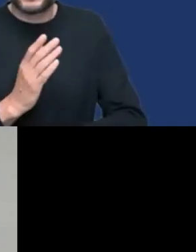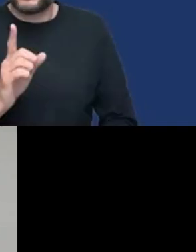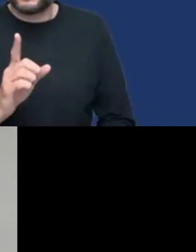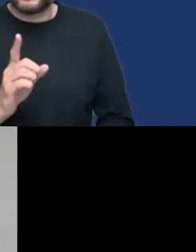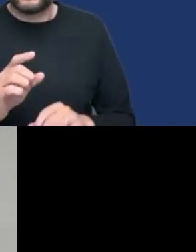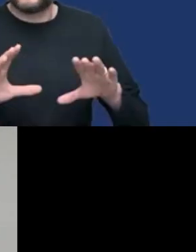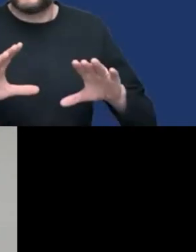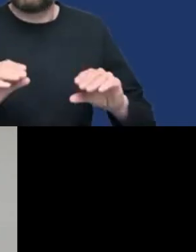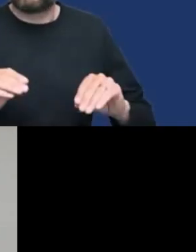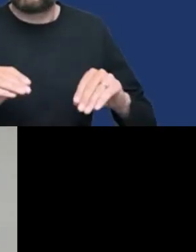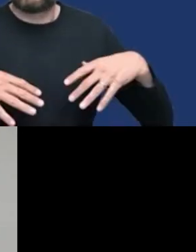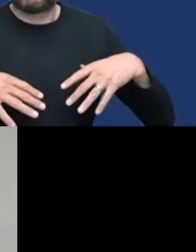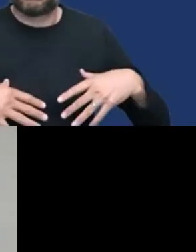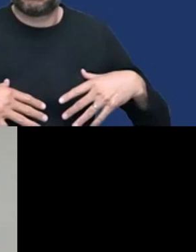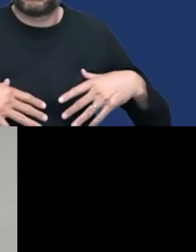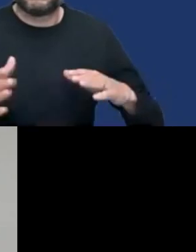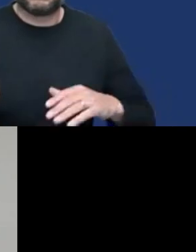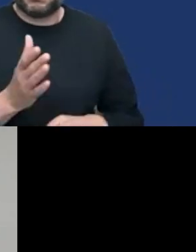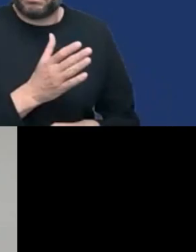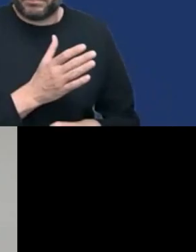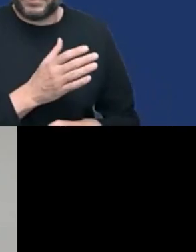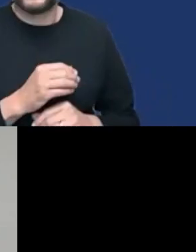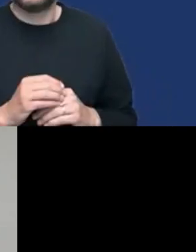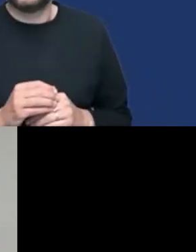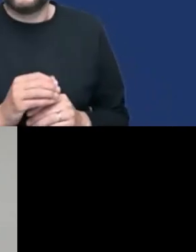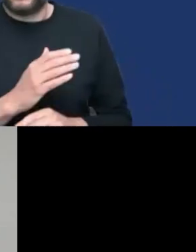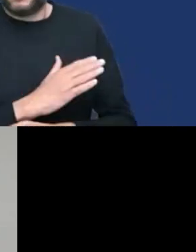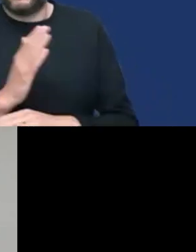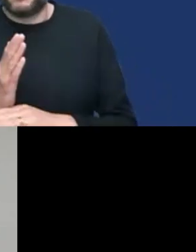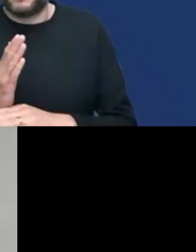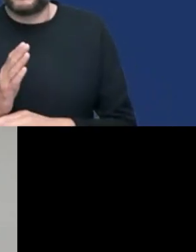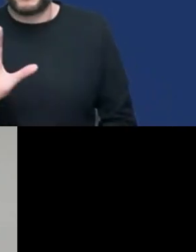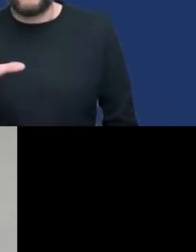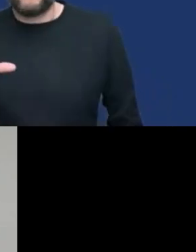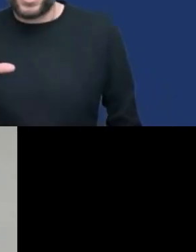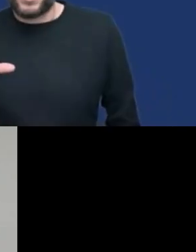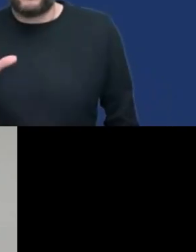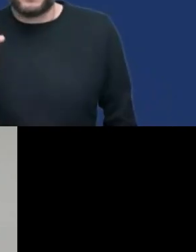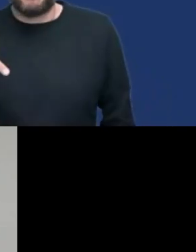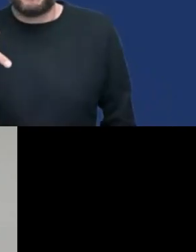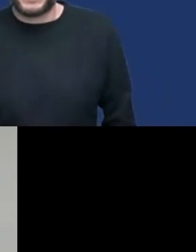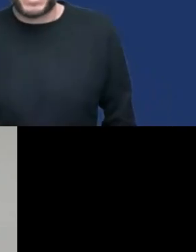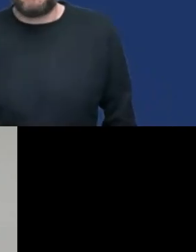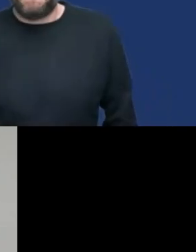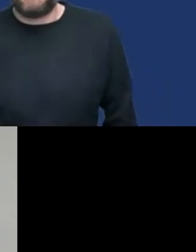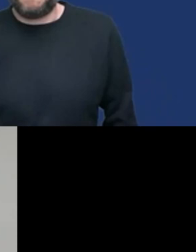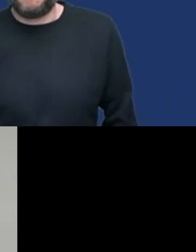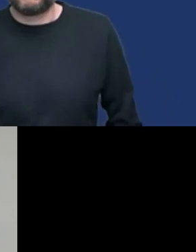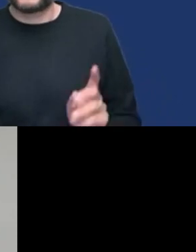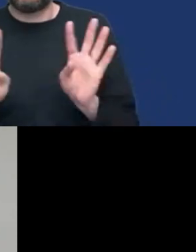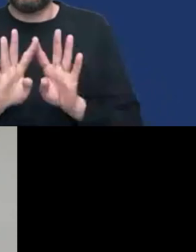we start all over again with a very interesting panel discussion where you will meet many of the presenters that they have seen